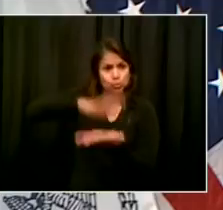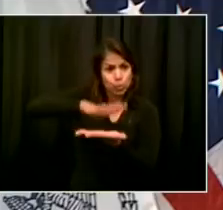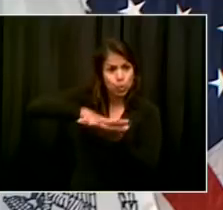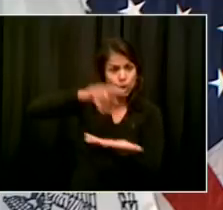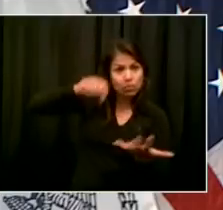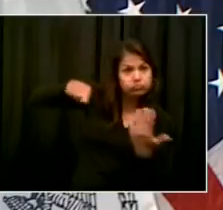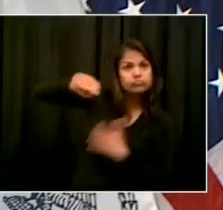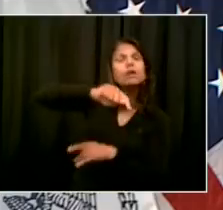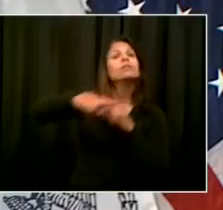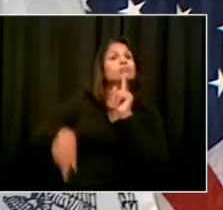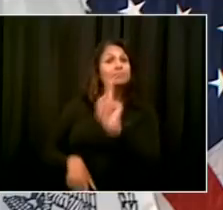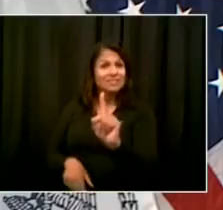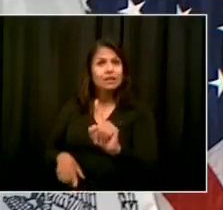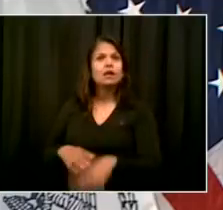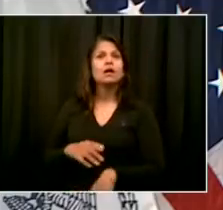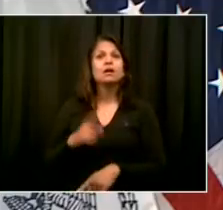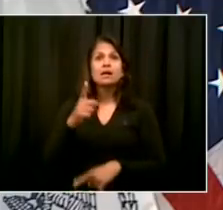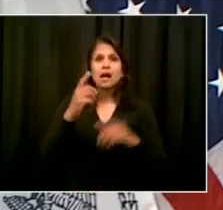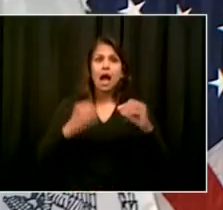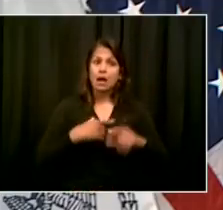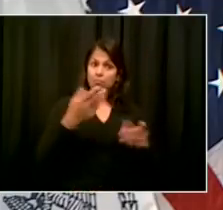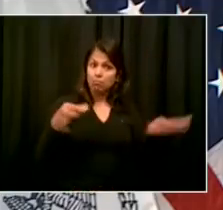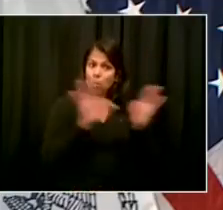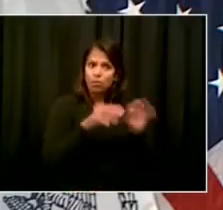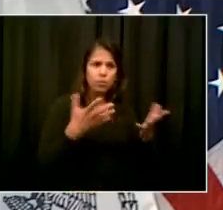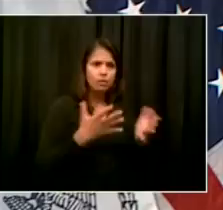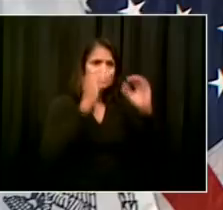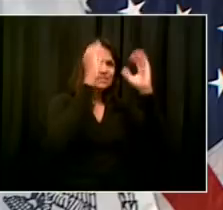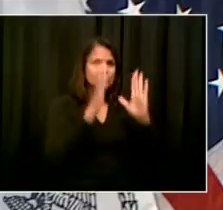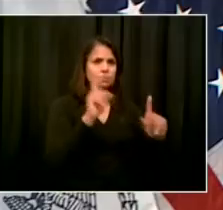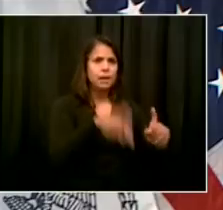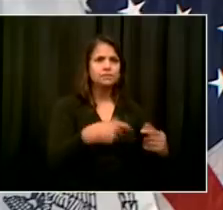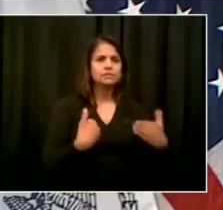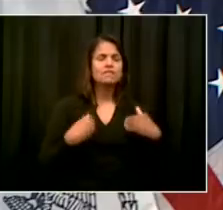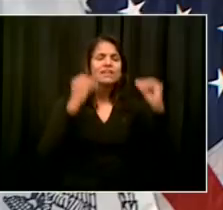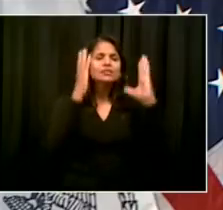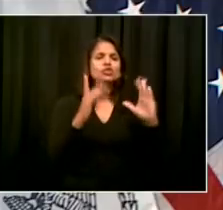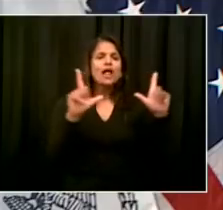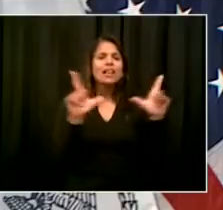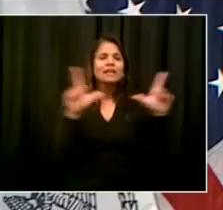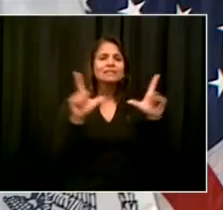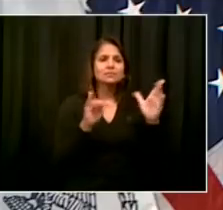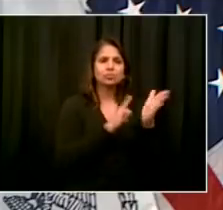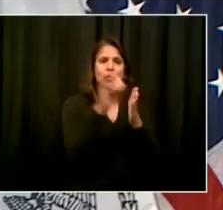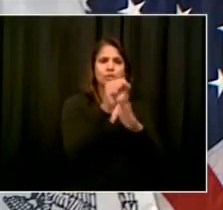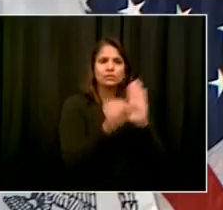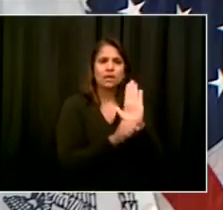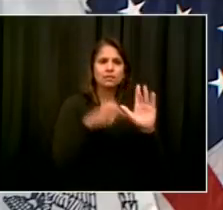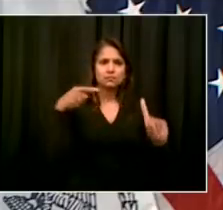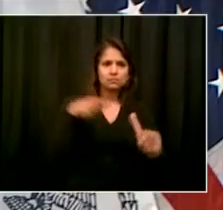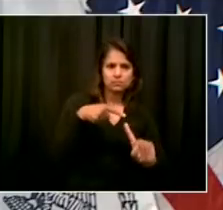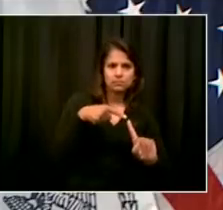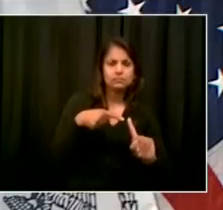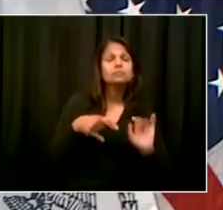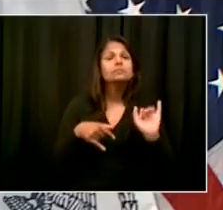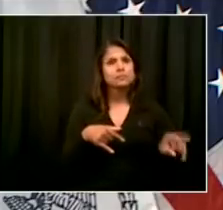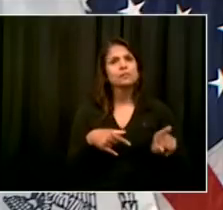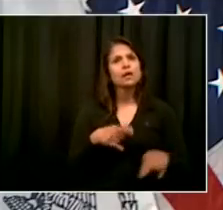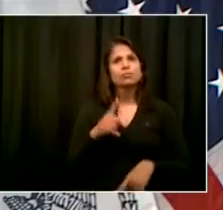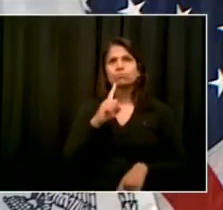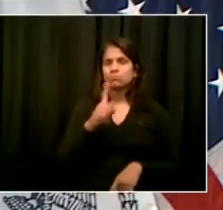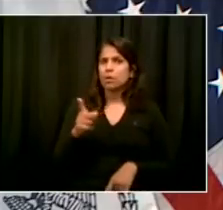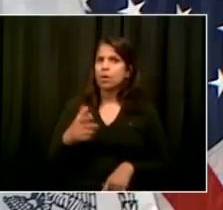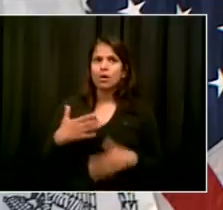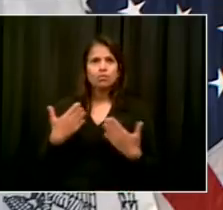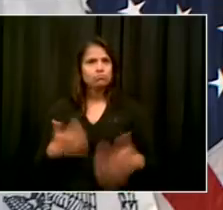,000 additional teachers will be crucial to getting every school up and running the right way. Again, we'll continue to make adjustments as we go along, as we